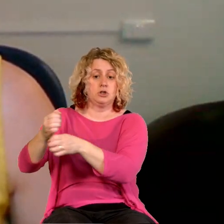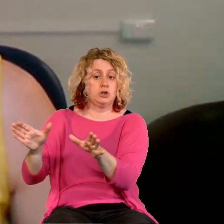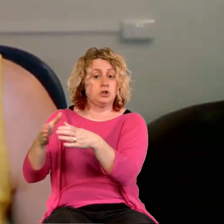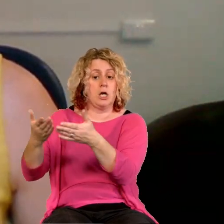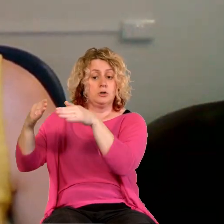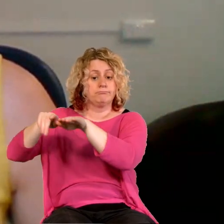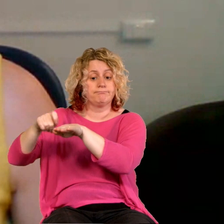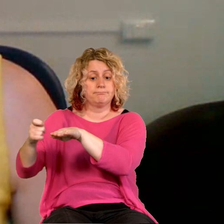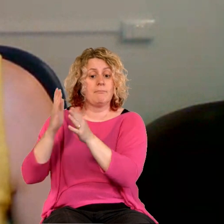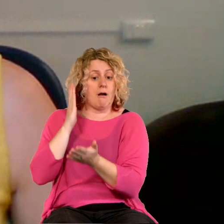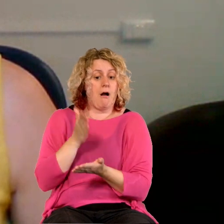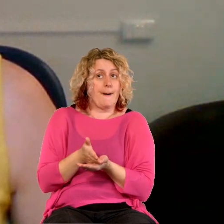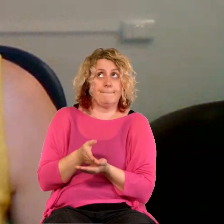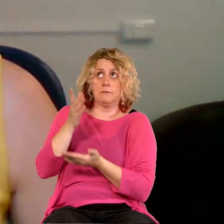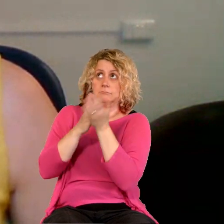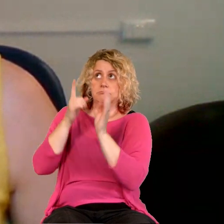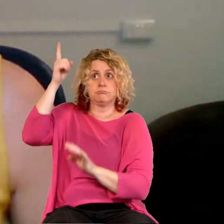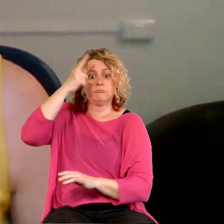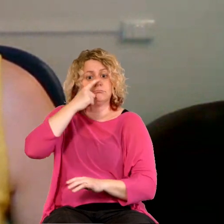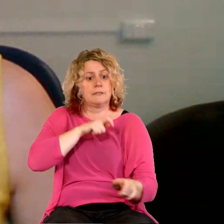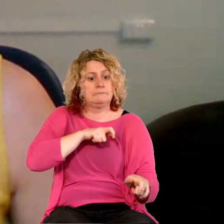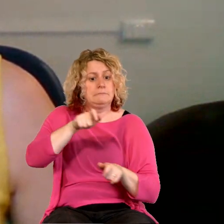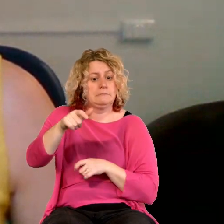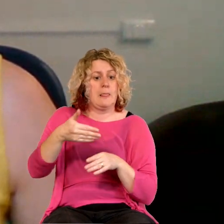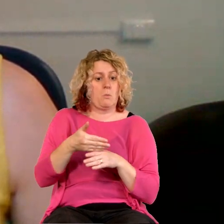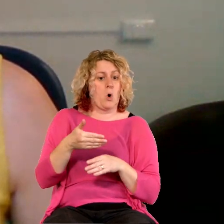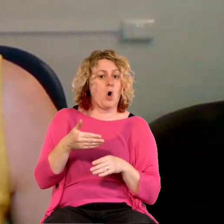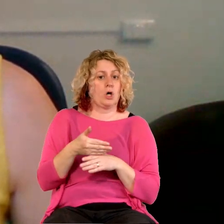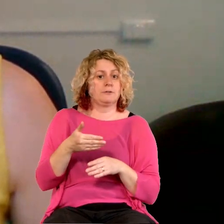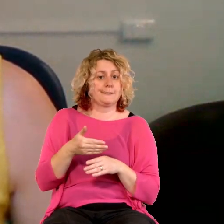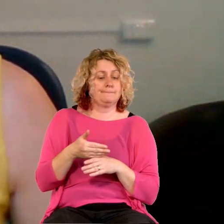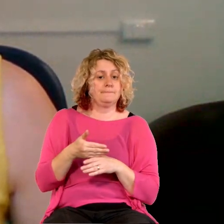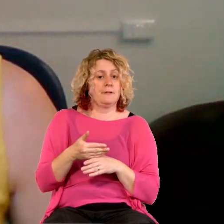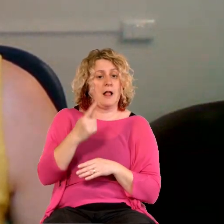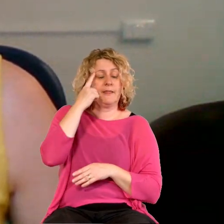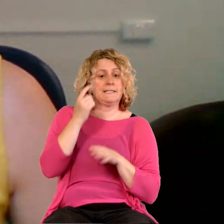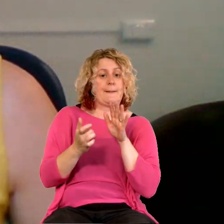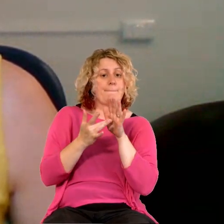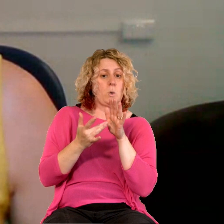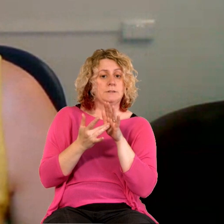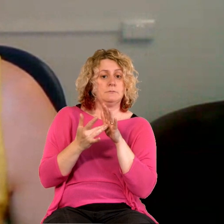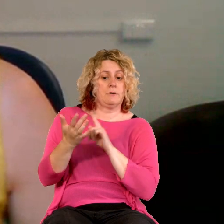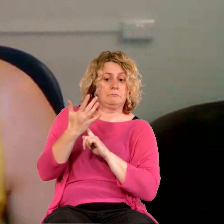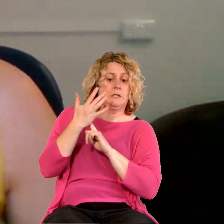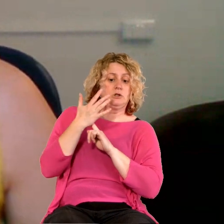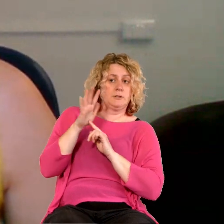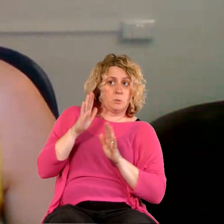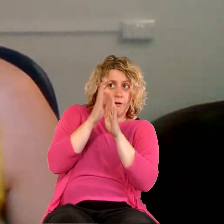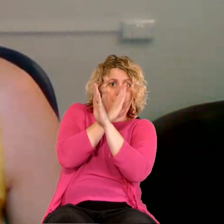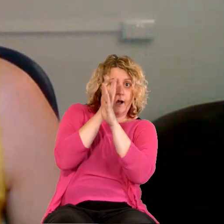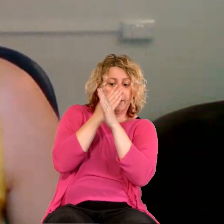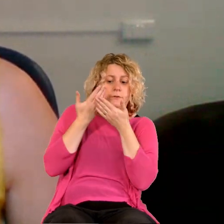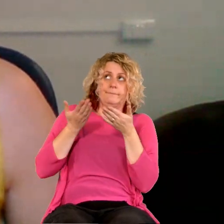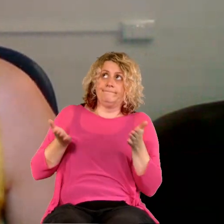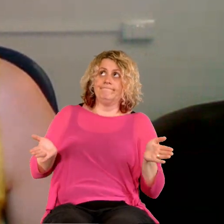day. So I think times of pressure, we often want to hide from them and resist them, but usually God's doing something quite important with each one of us. So,